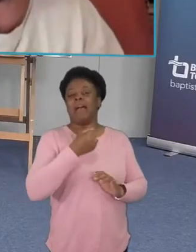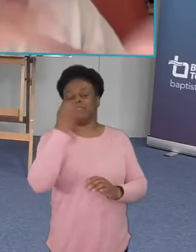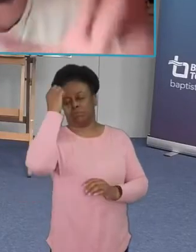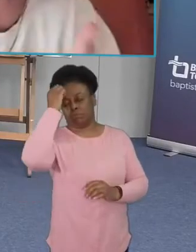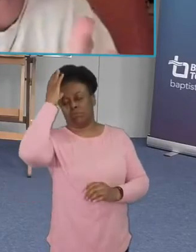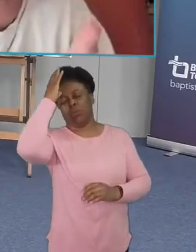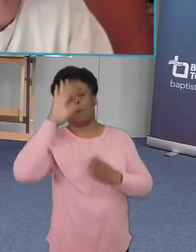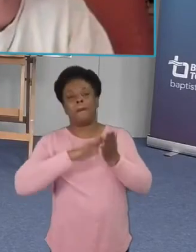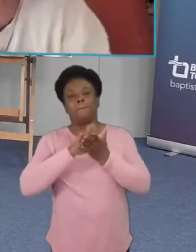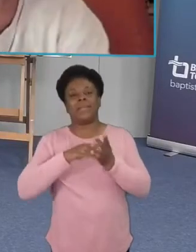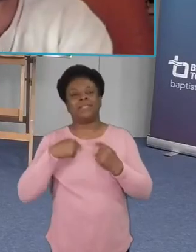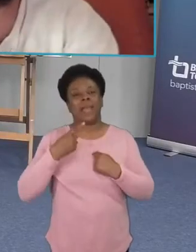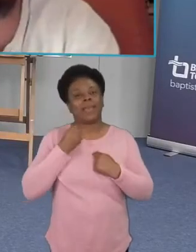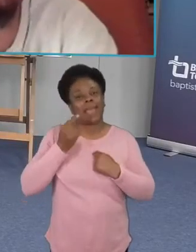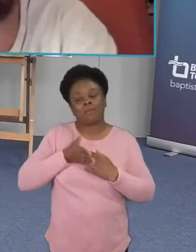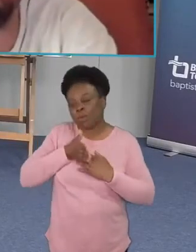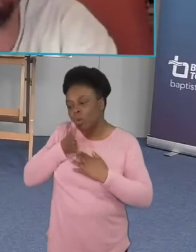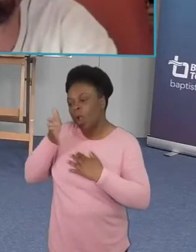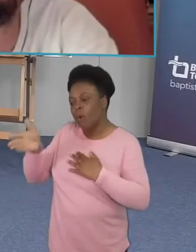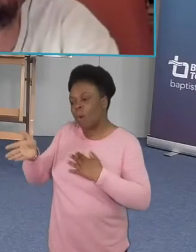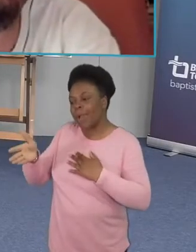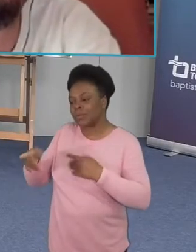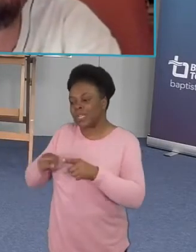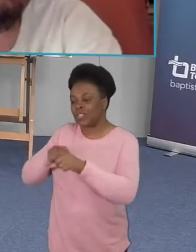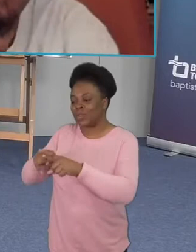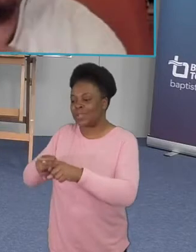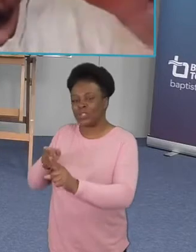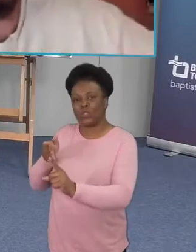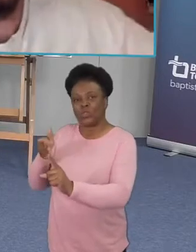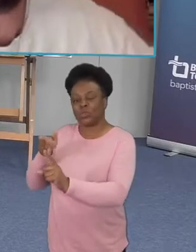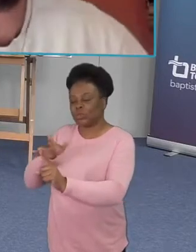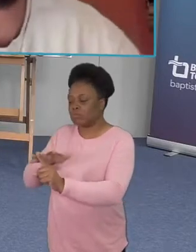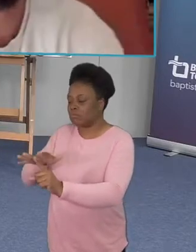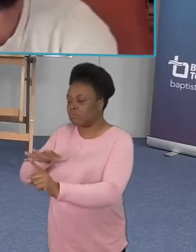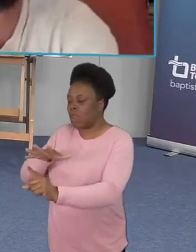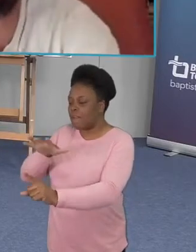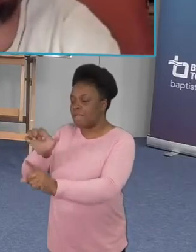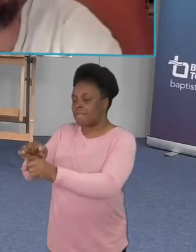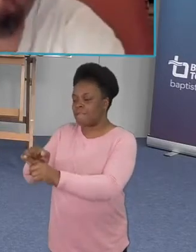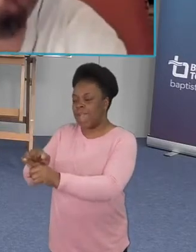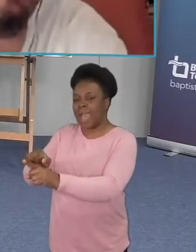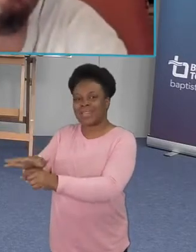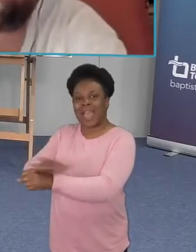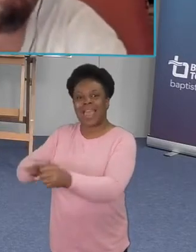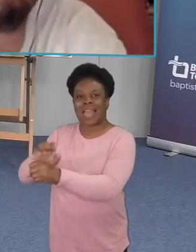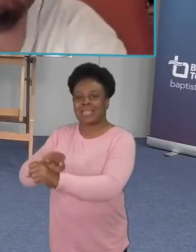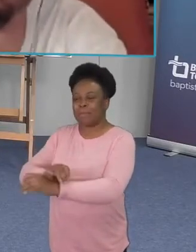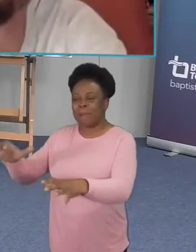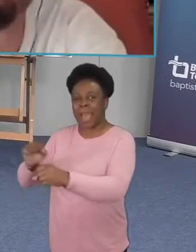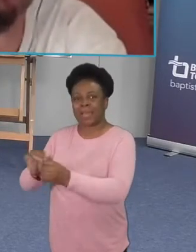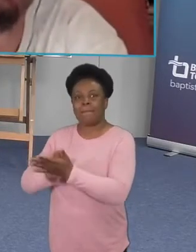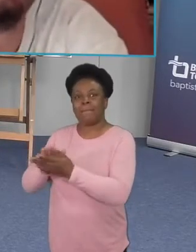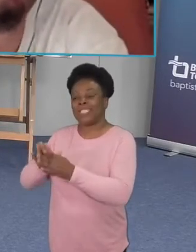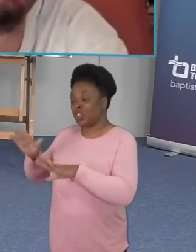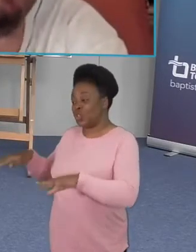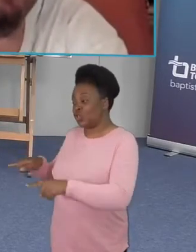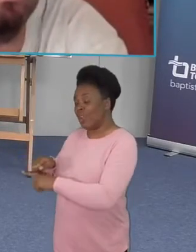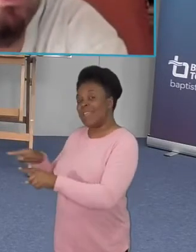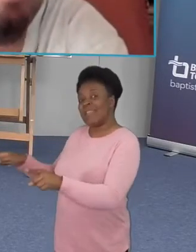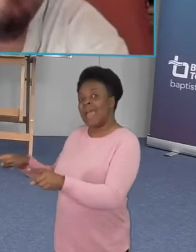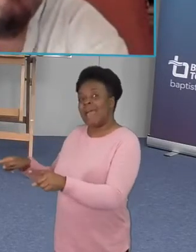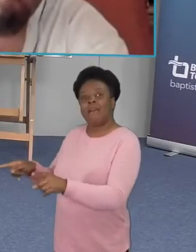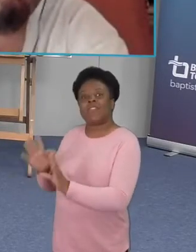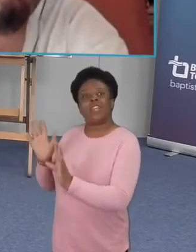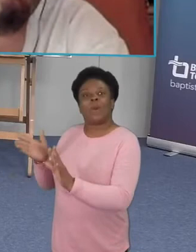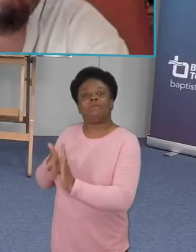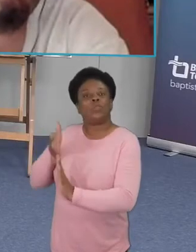that can detect and dismantle landmines so that kids don't have to do that work and also so that kids don't